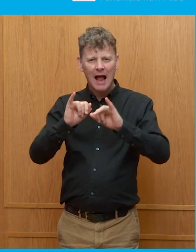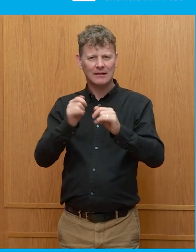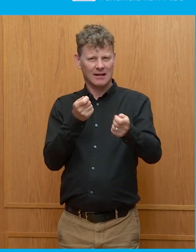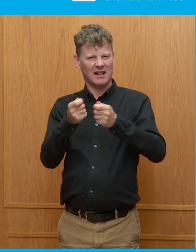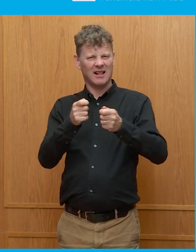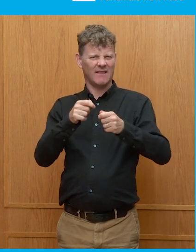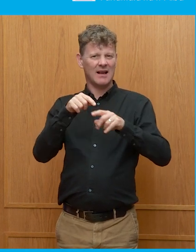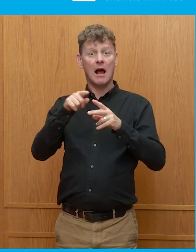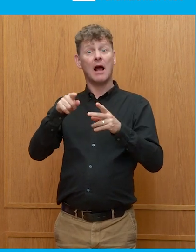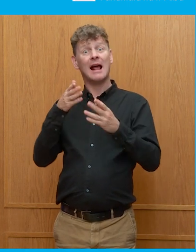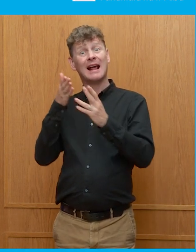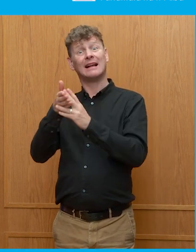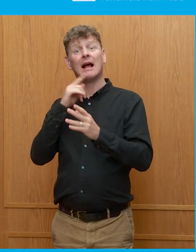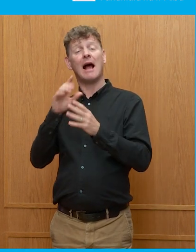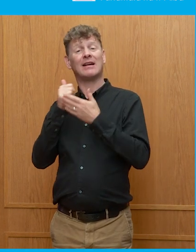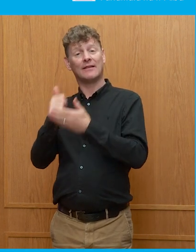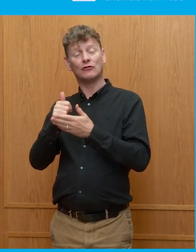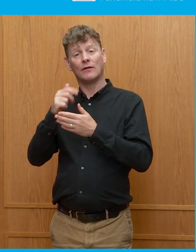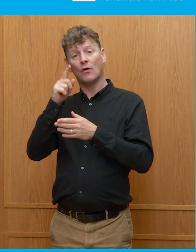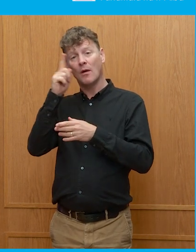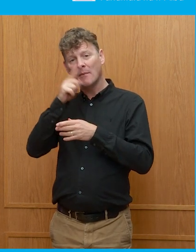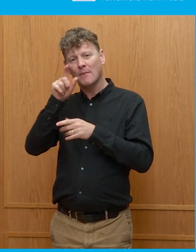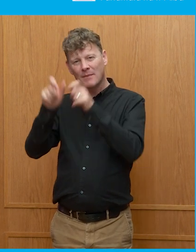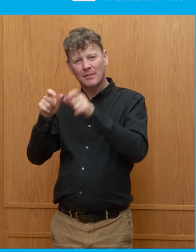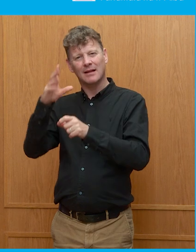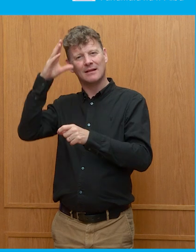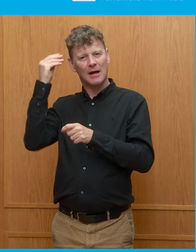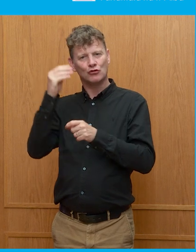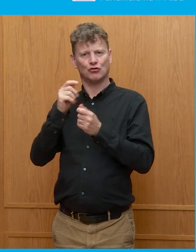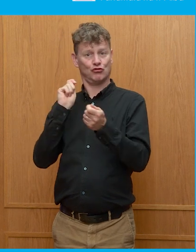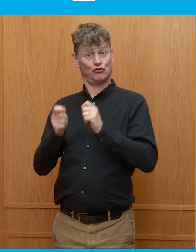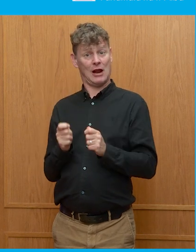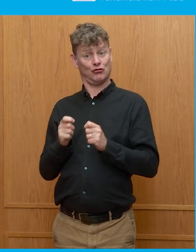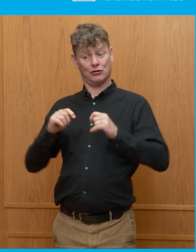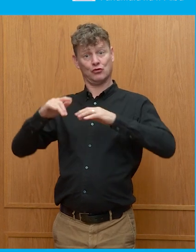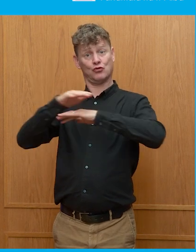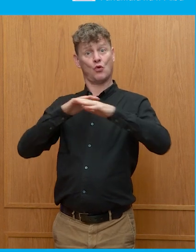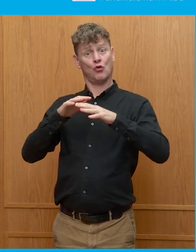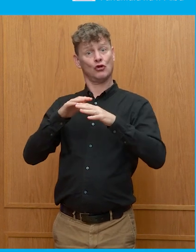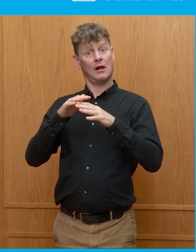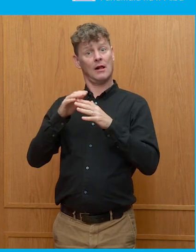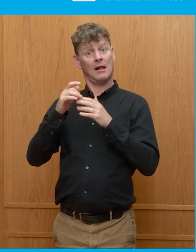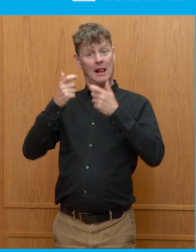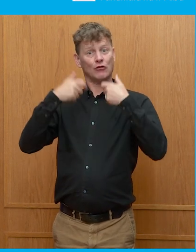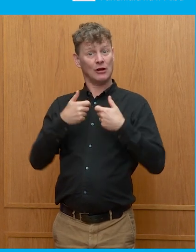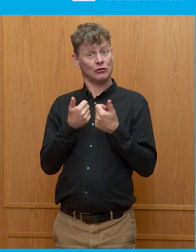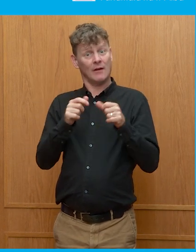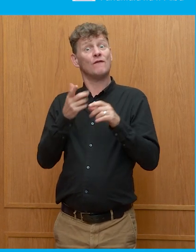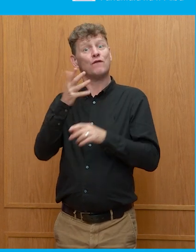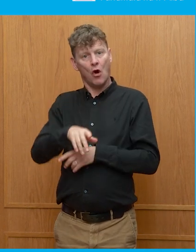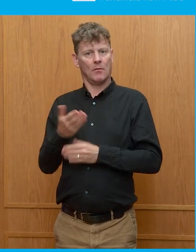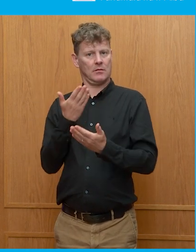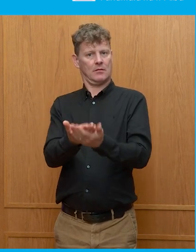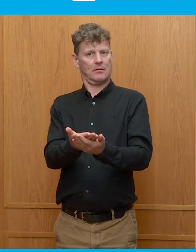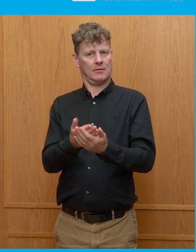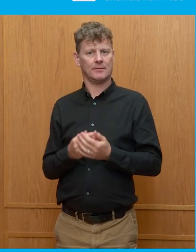for people with dementia under the age of 50. Lots of changes to social legislation as a result. But it's great to have you here in this